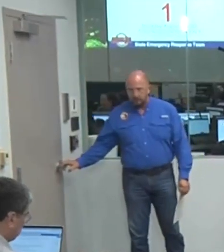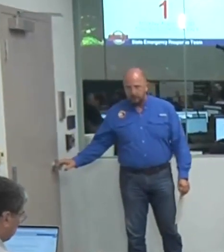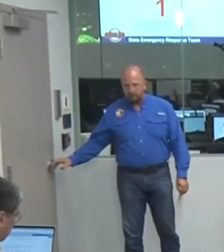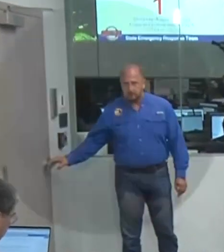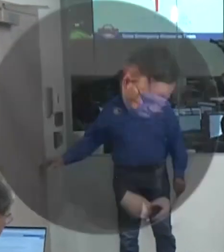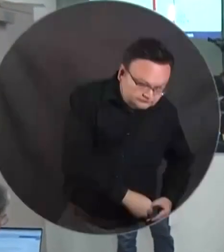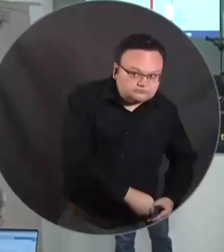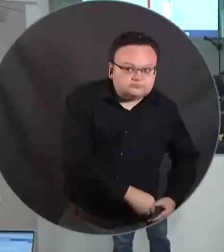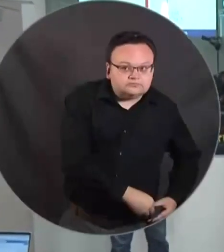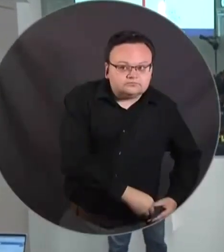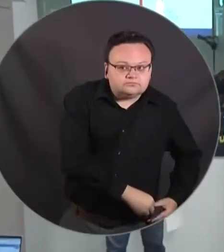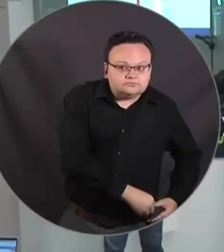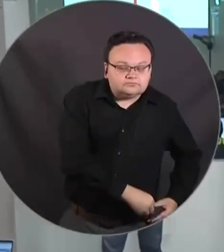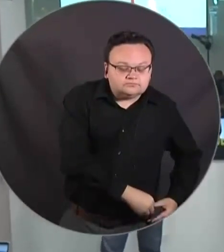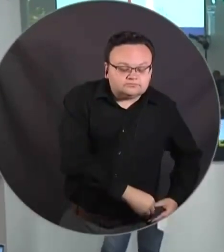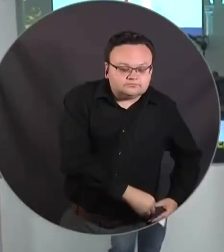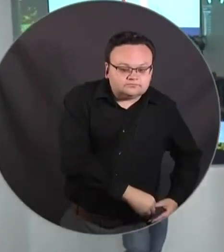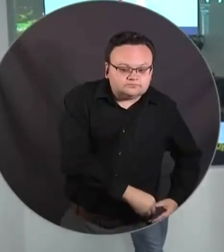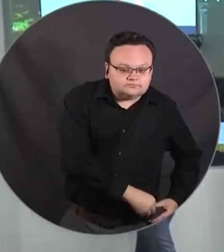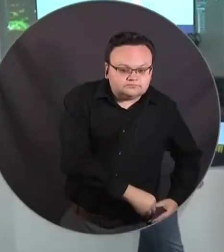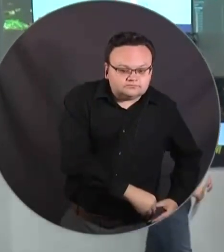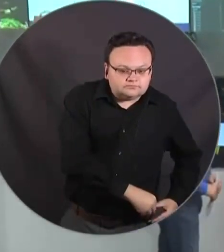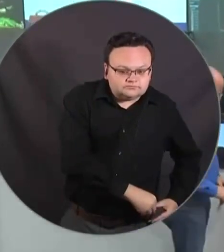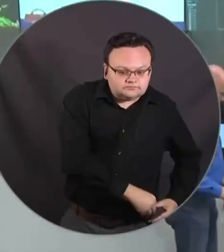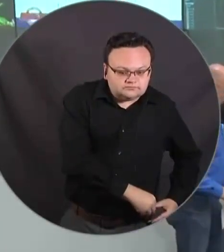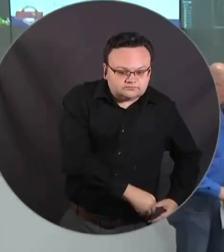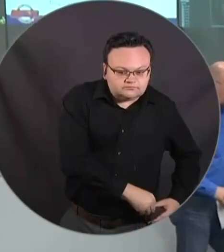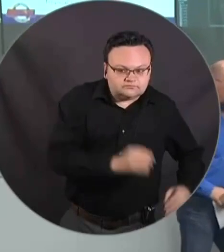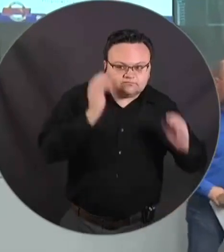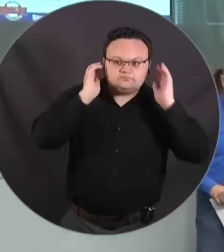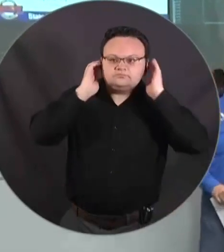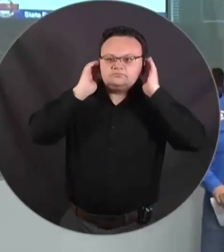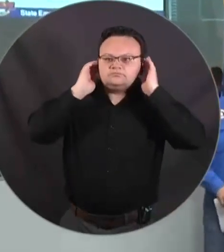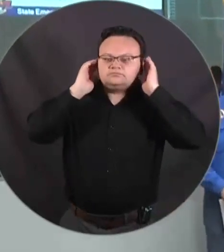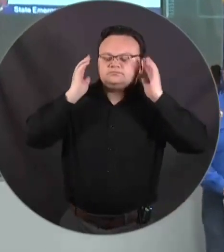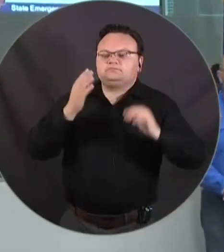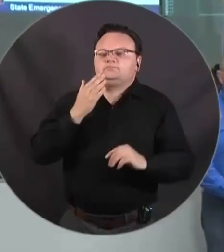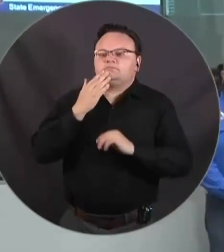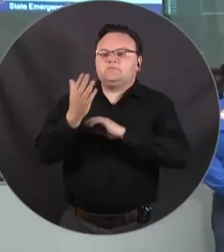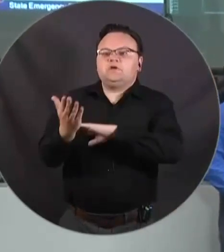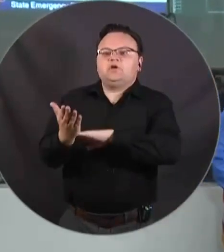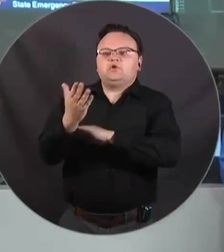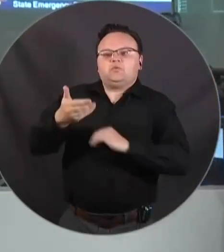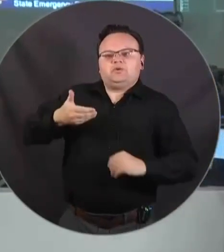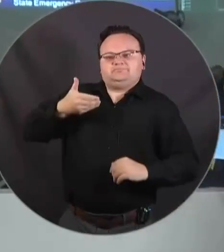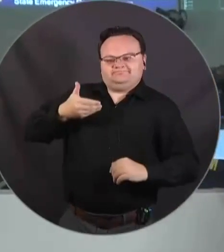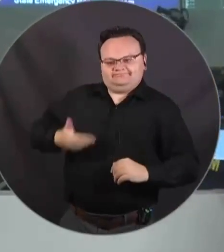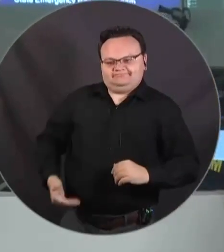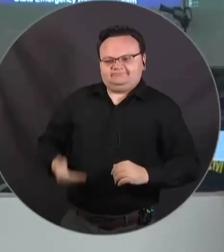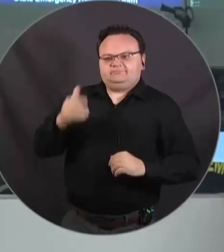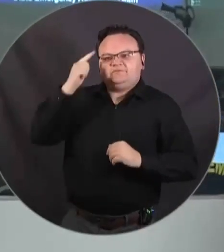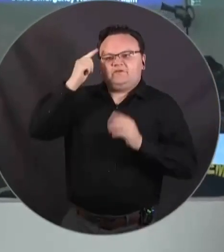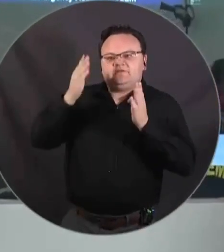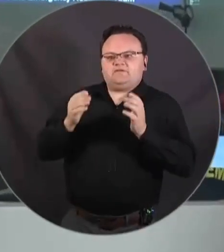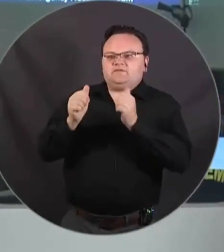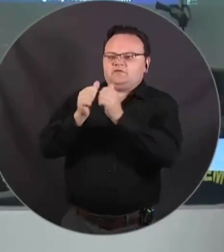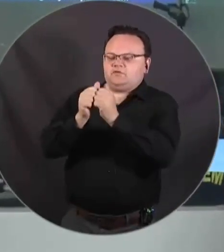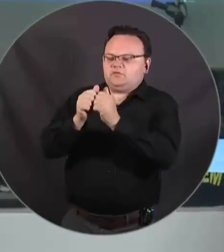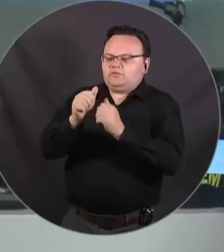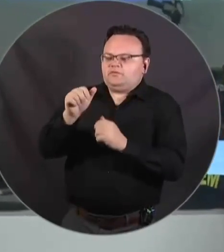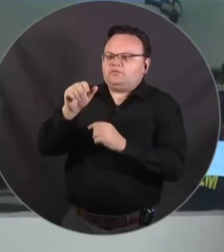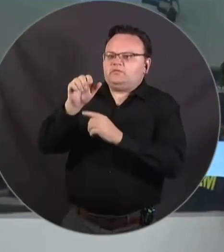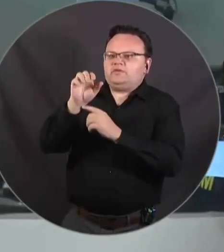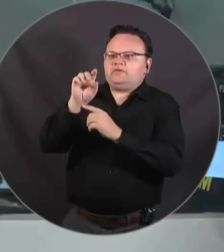Well, good morning. We're joined today by the FEMA Administrator Deanne Criswell, of course, also by Kevin Guthrie, our Division of Emergency